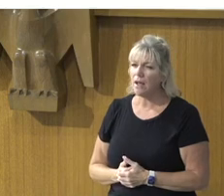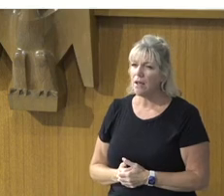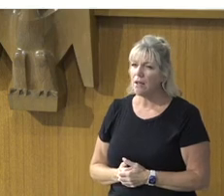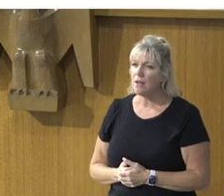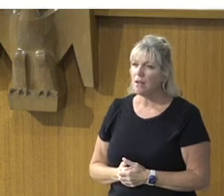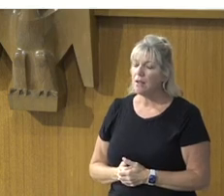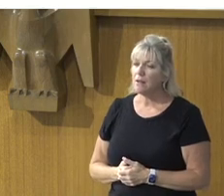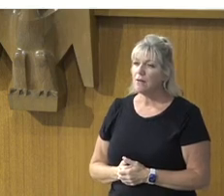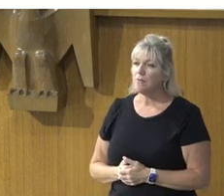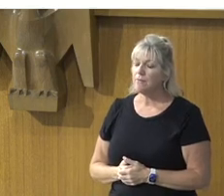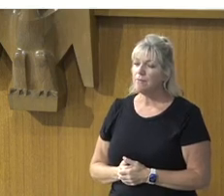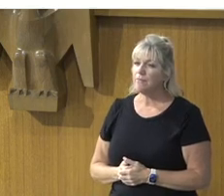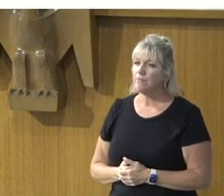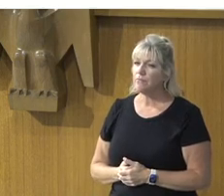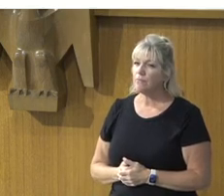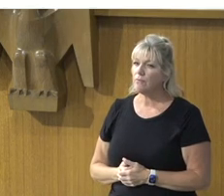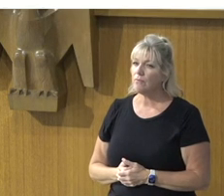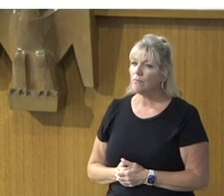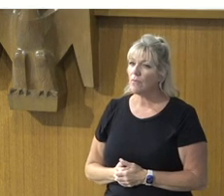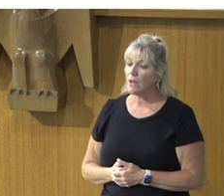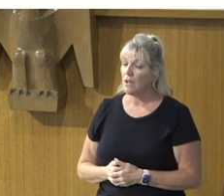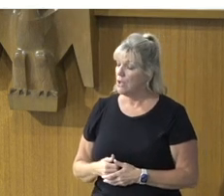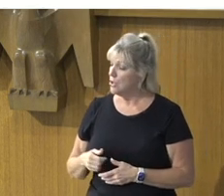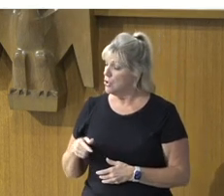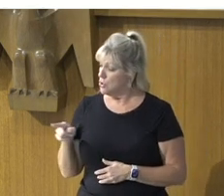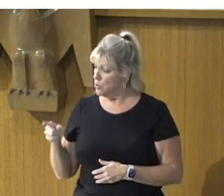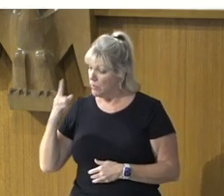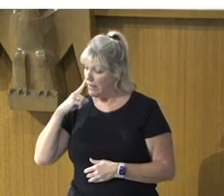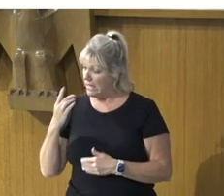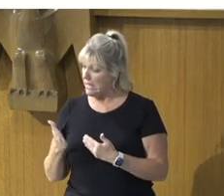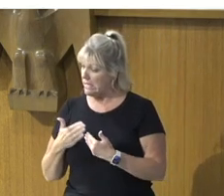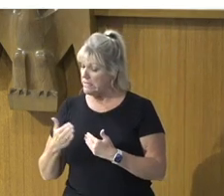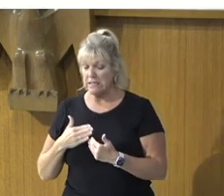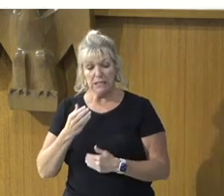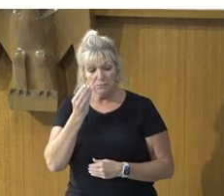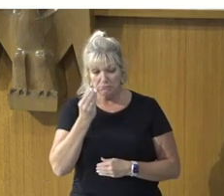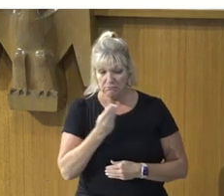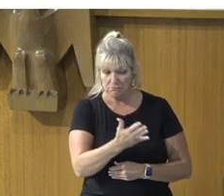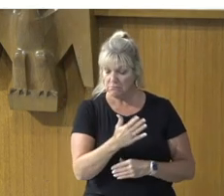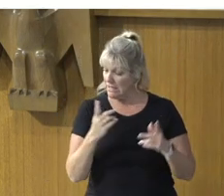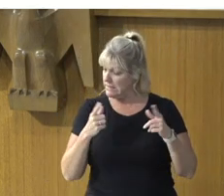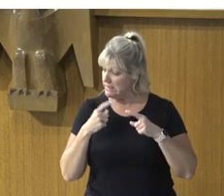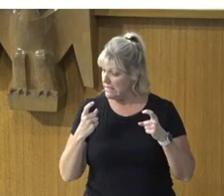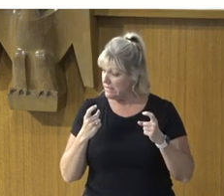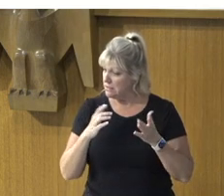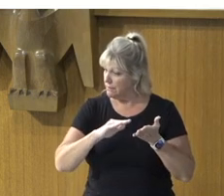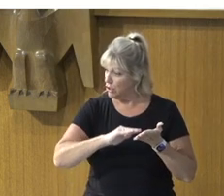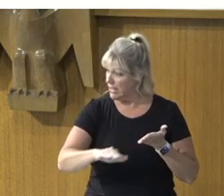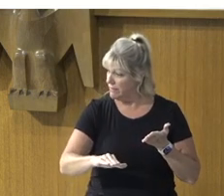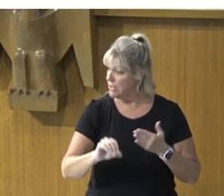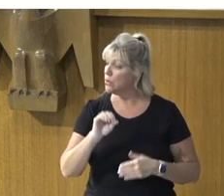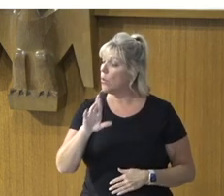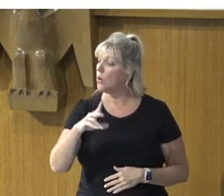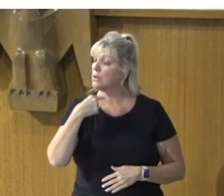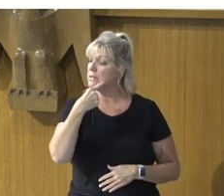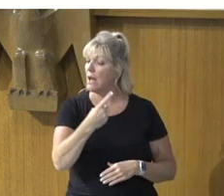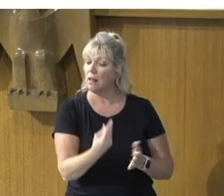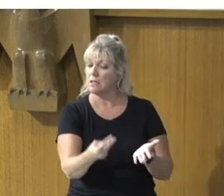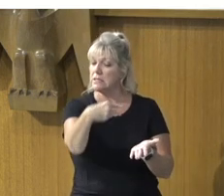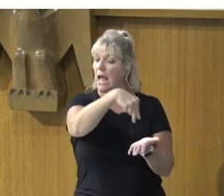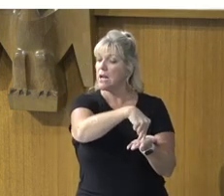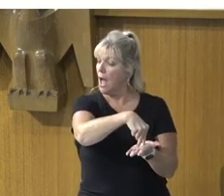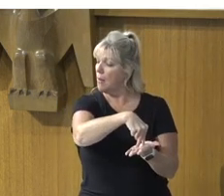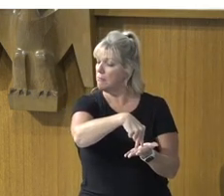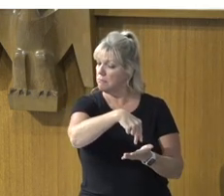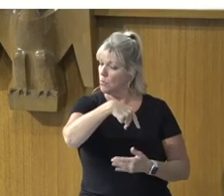easier to say to the paralytic, Your sins are forgiven. Or to say, Stand up. Take